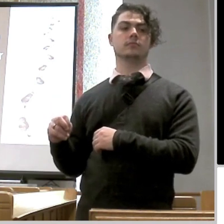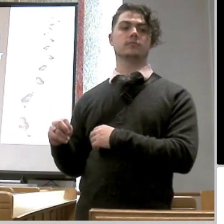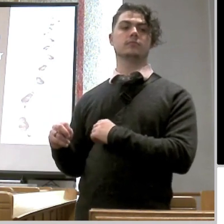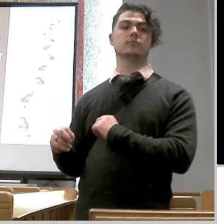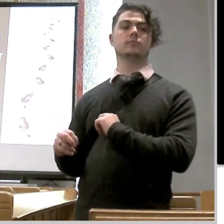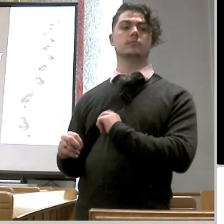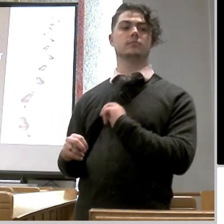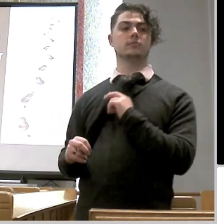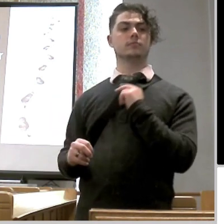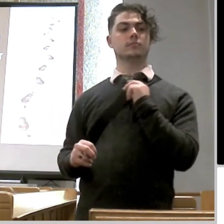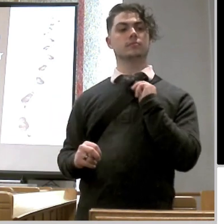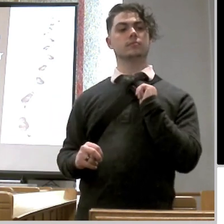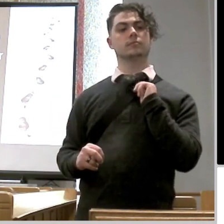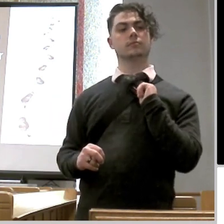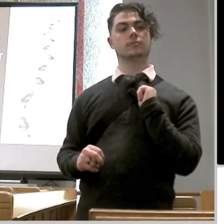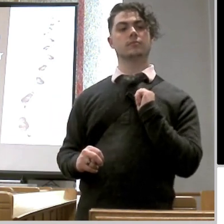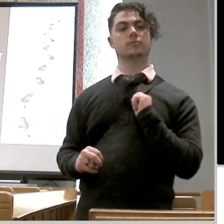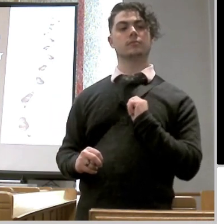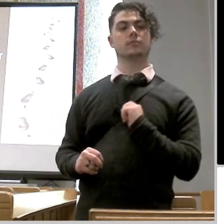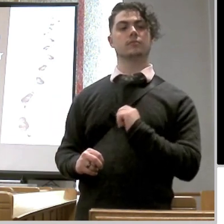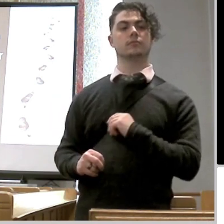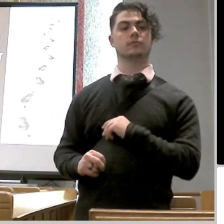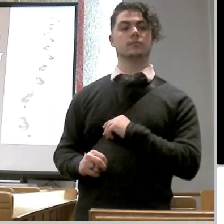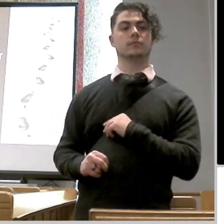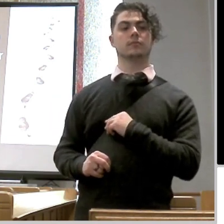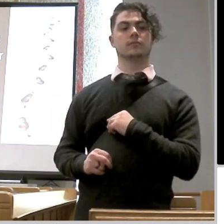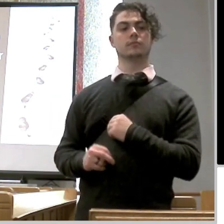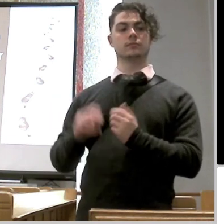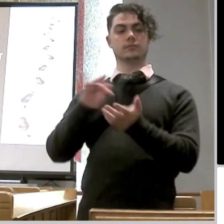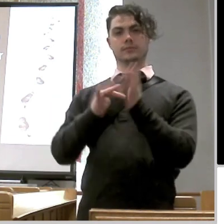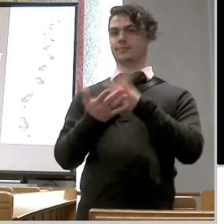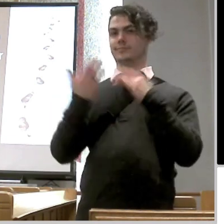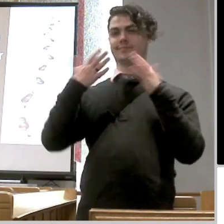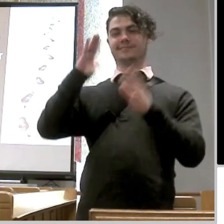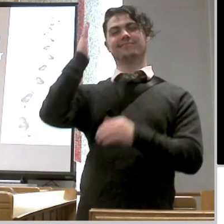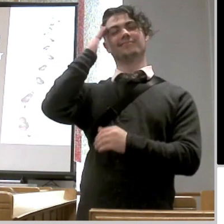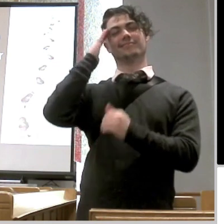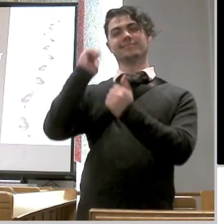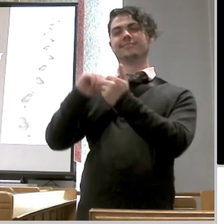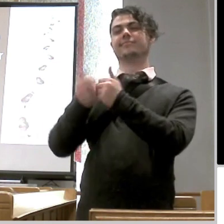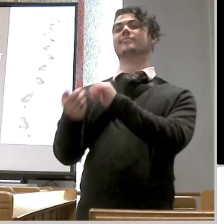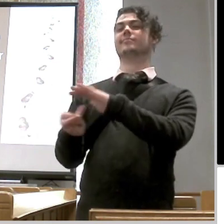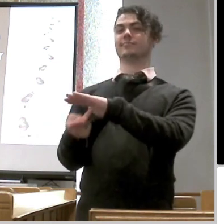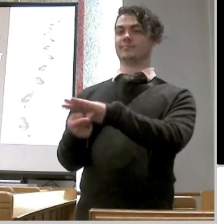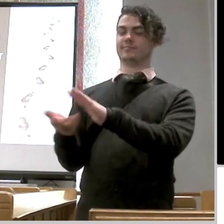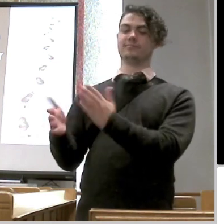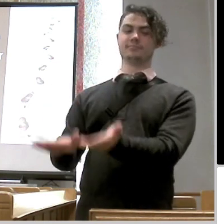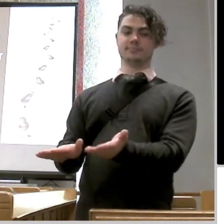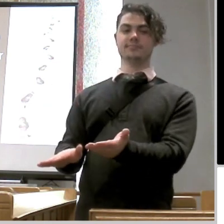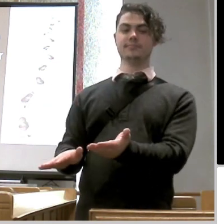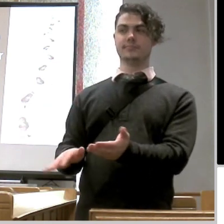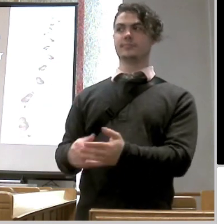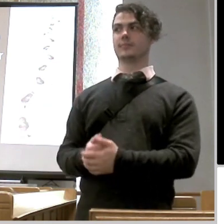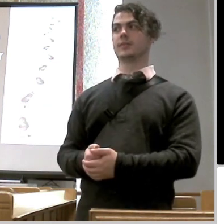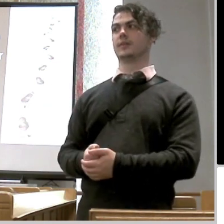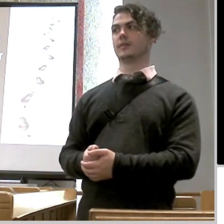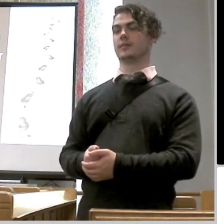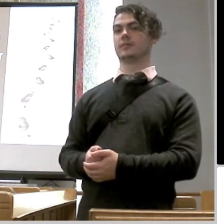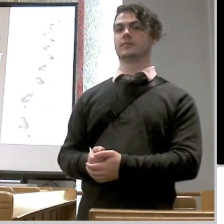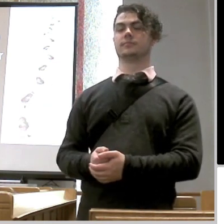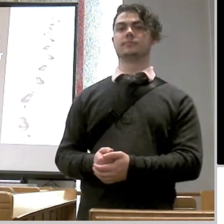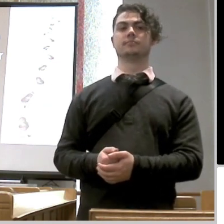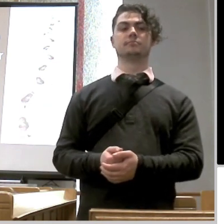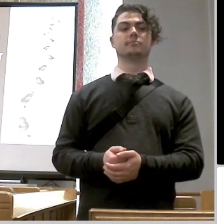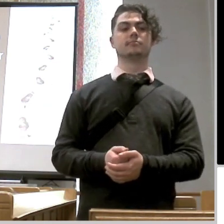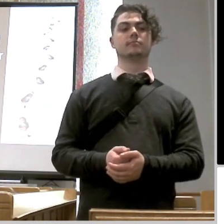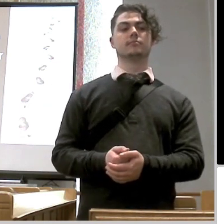jesus said this to indicate the kind of death by which peter would glorify god he just told him hey the way you came into the world is not the